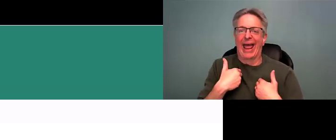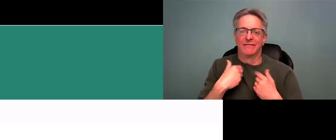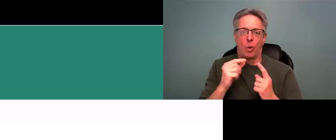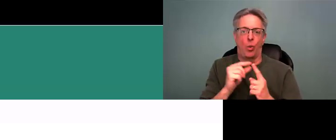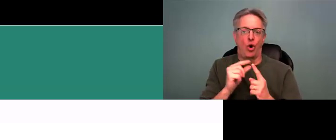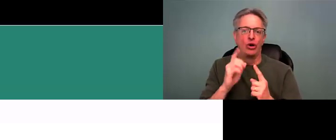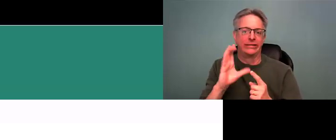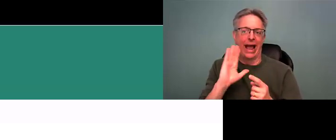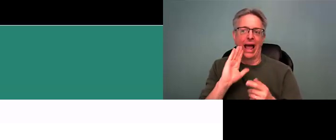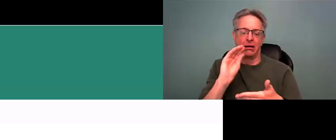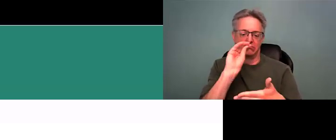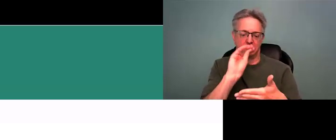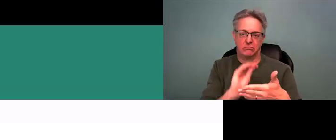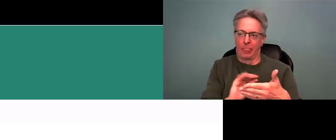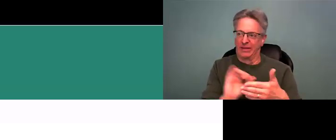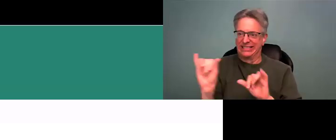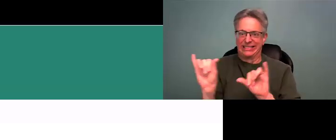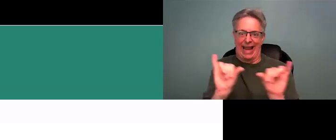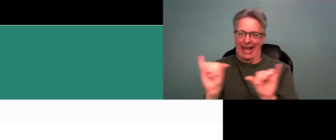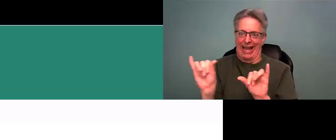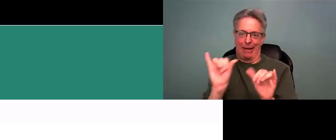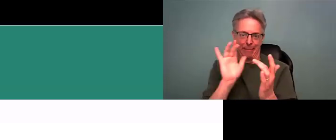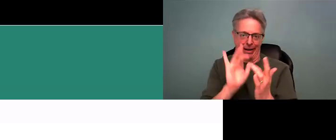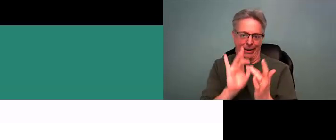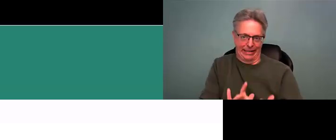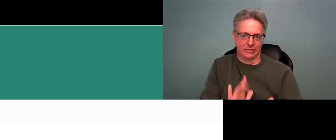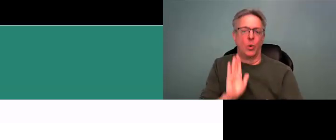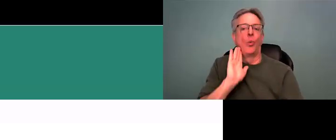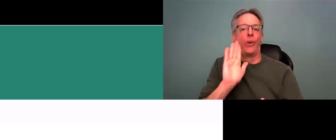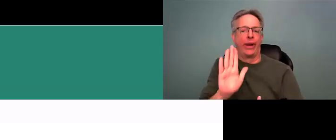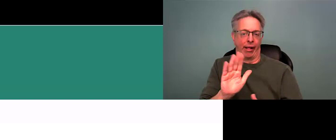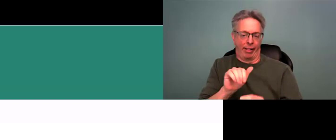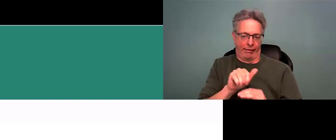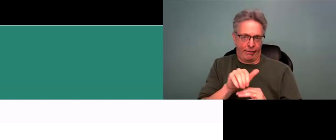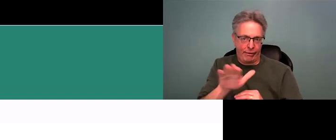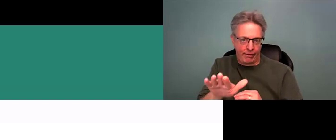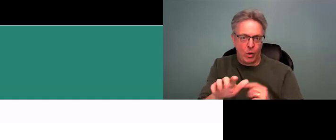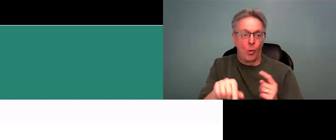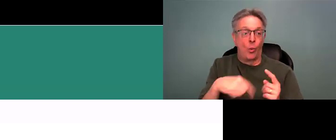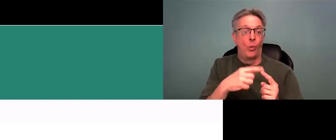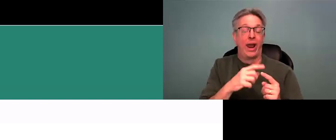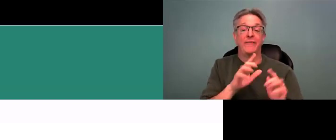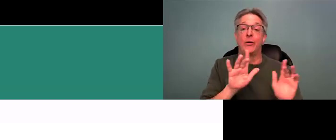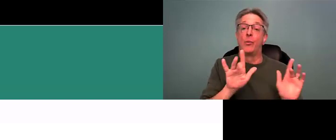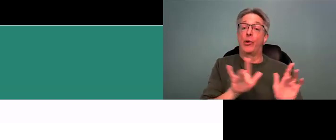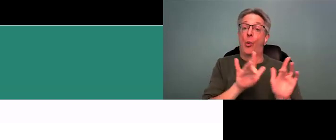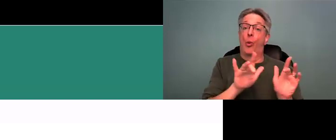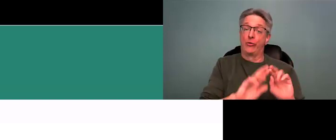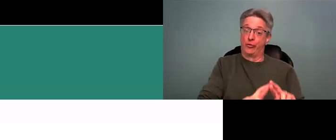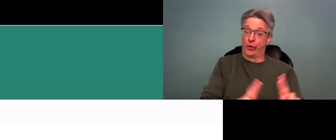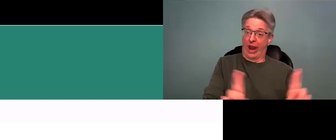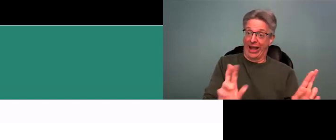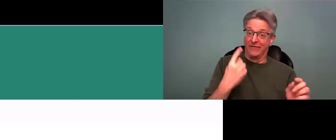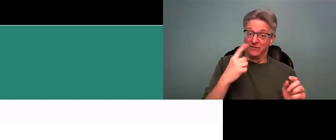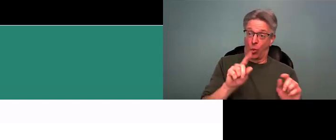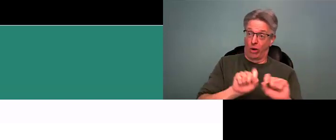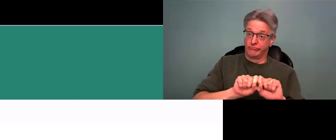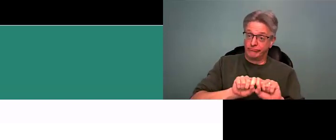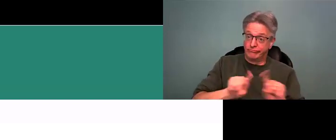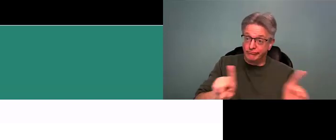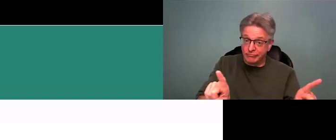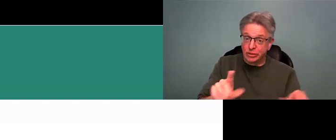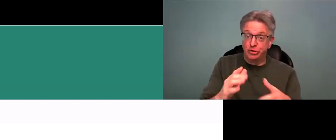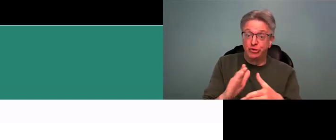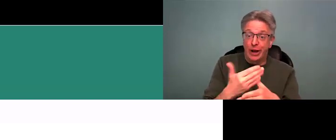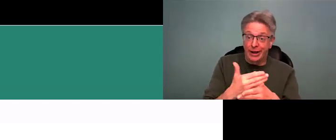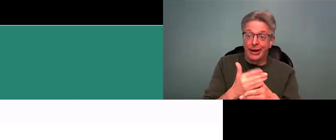just so you know, we do have a Word document that has the same information, those same links, which we will be sending out. Once the recording